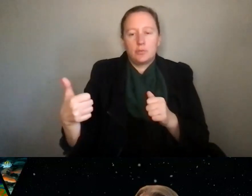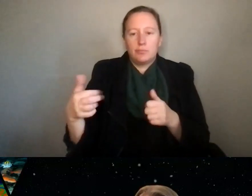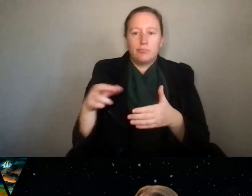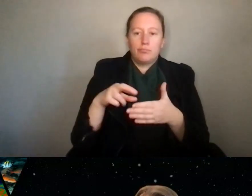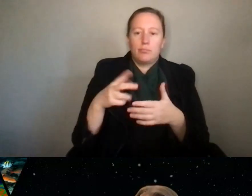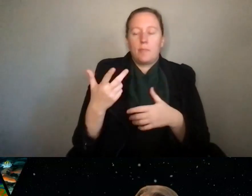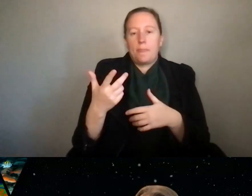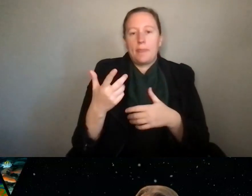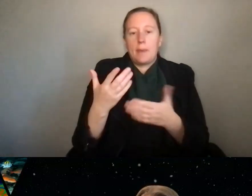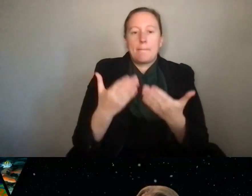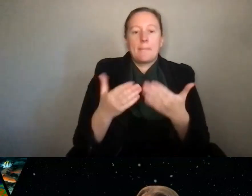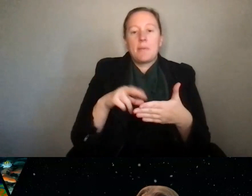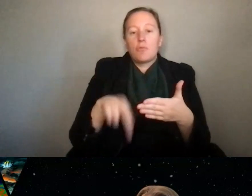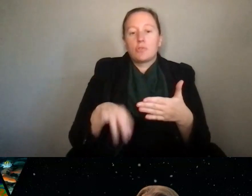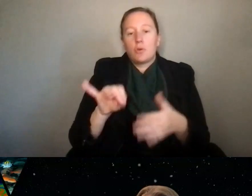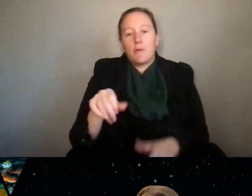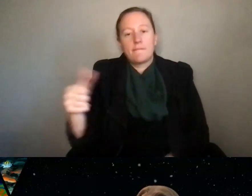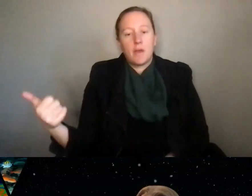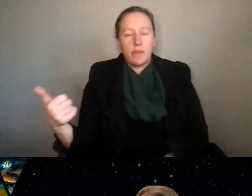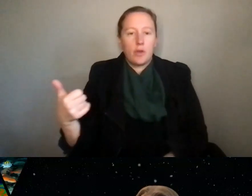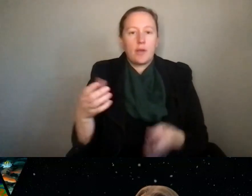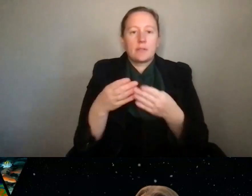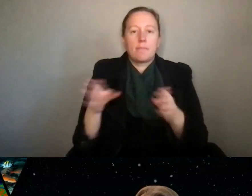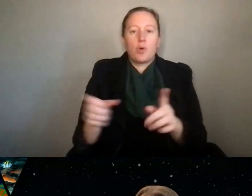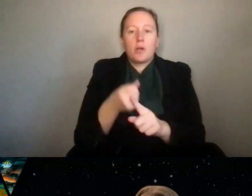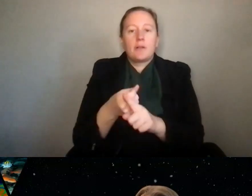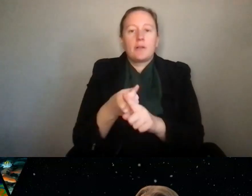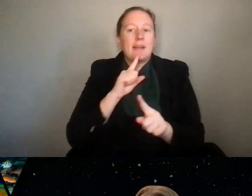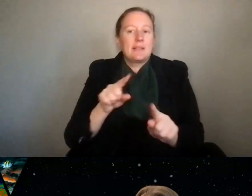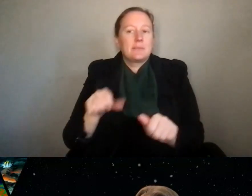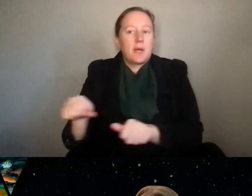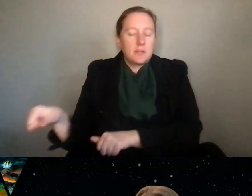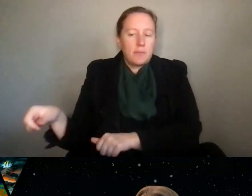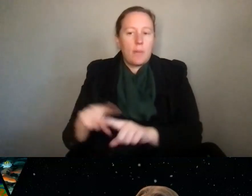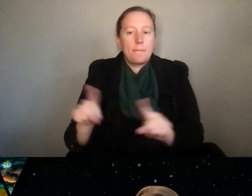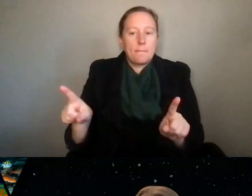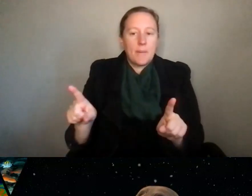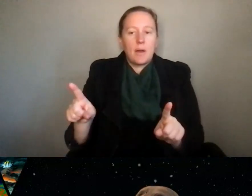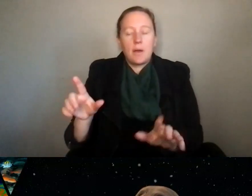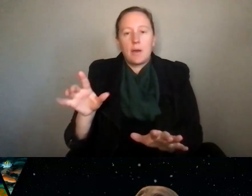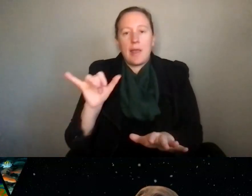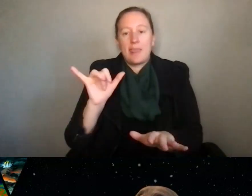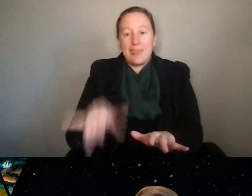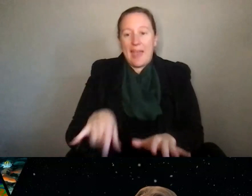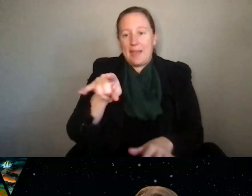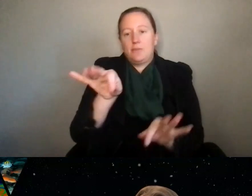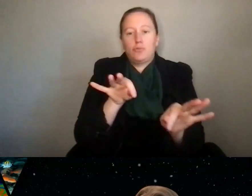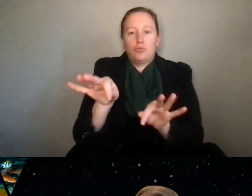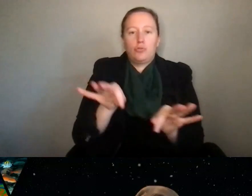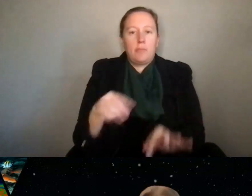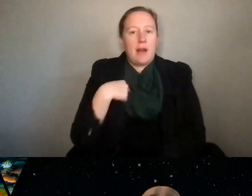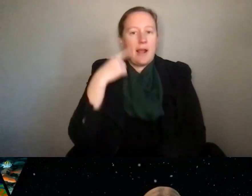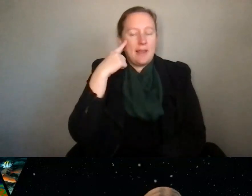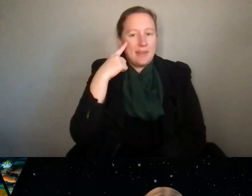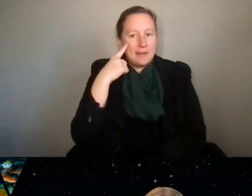another project as the broader impacts that can be a possibility. But as it's described there, I think